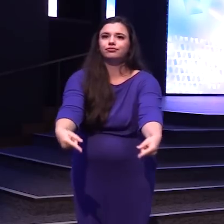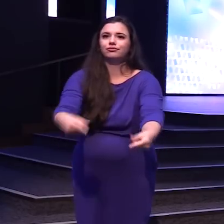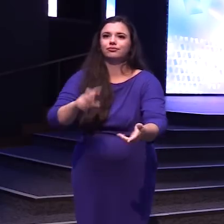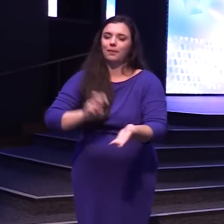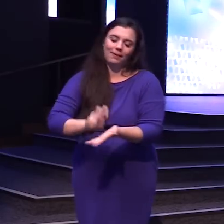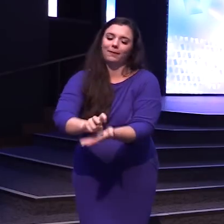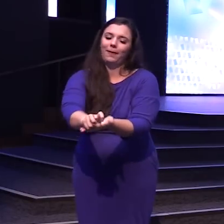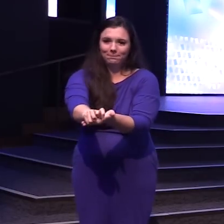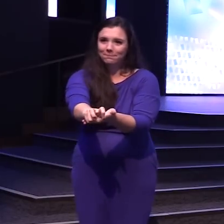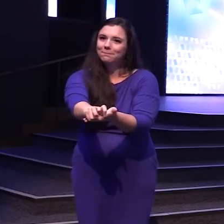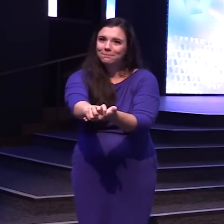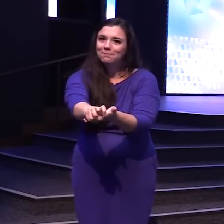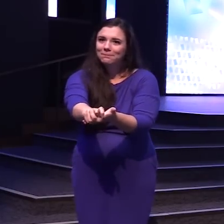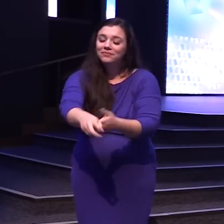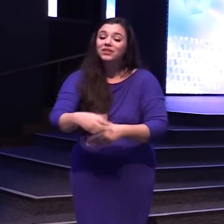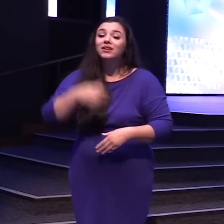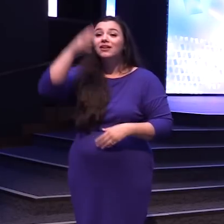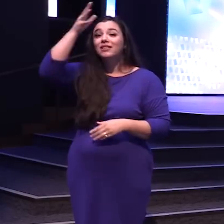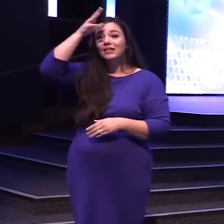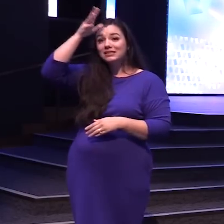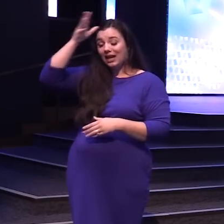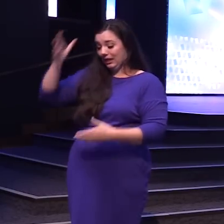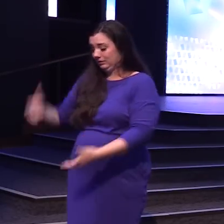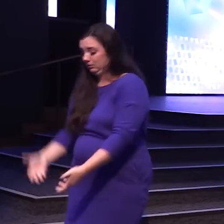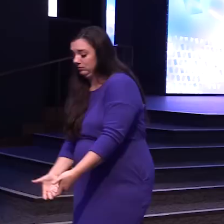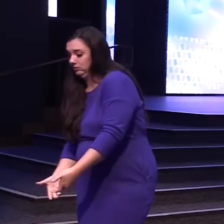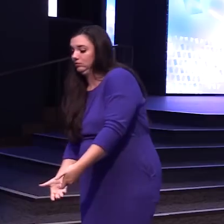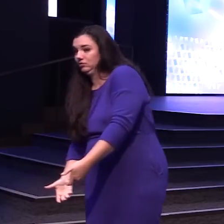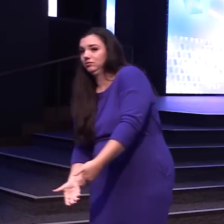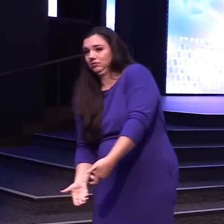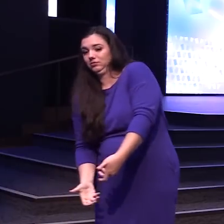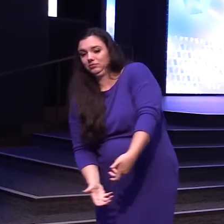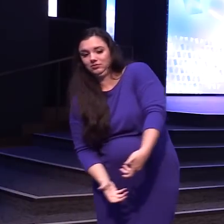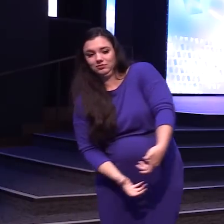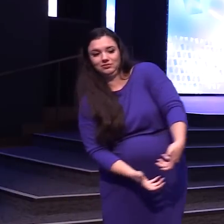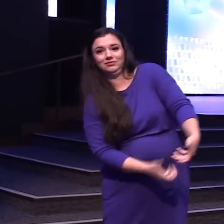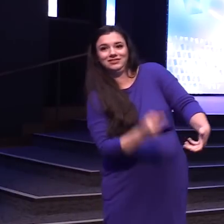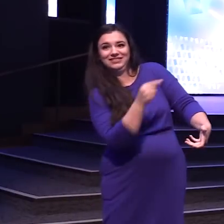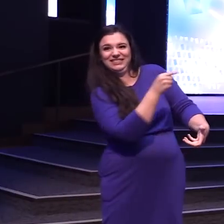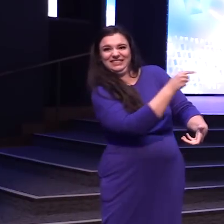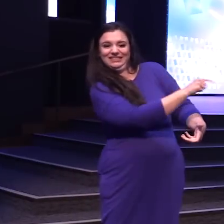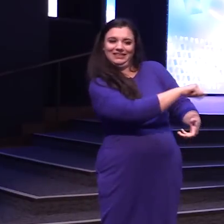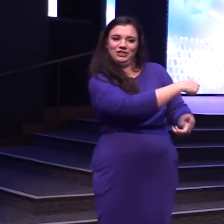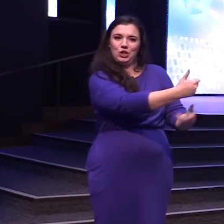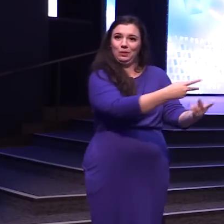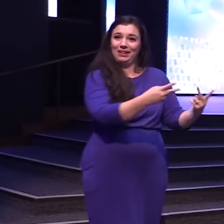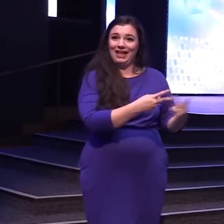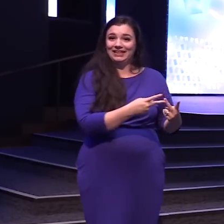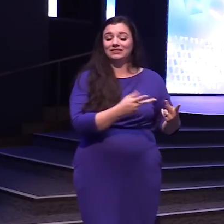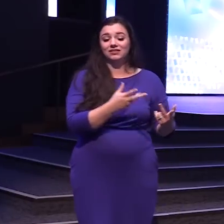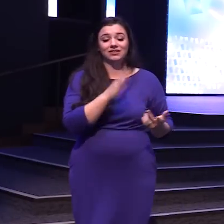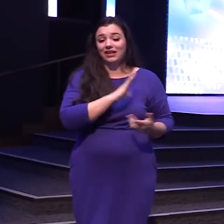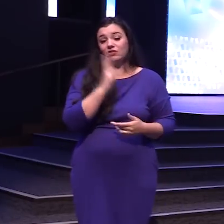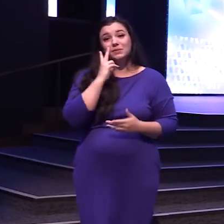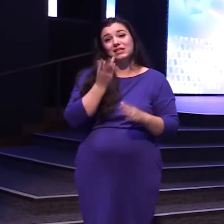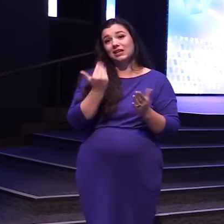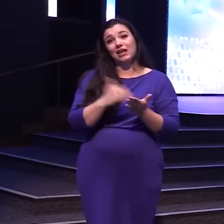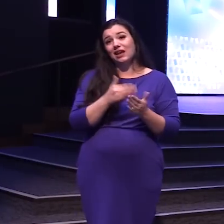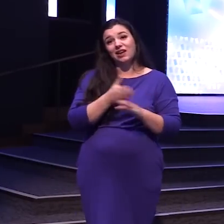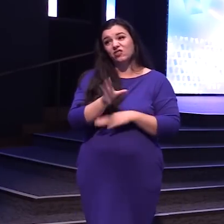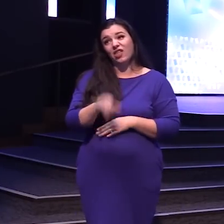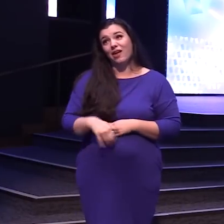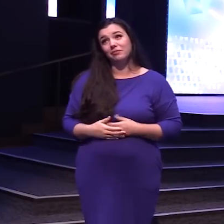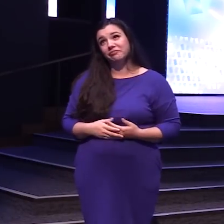Goes all the way Down the stairs The dad Picks him up Like drags him off To some far away place Probably never to be seen again After that